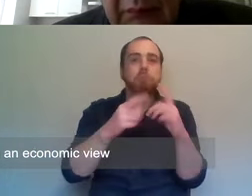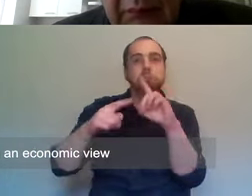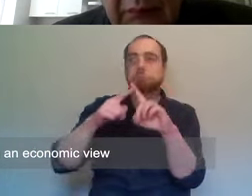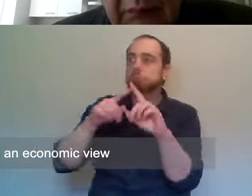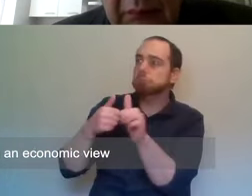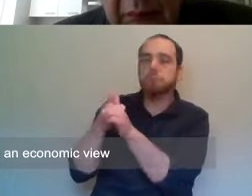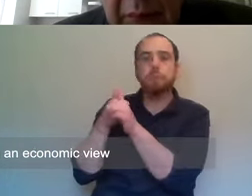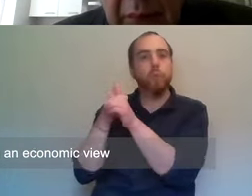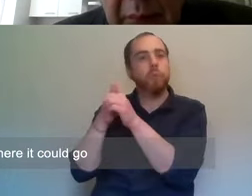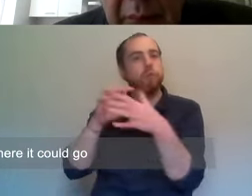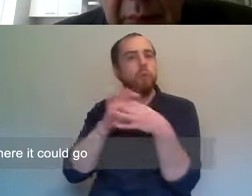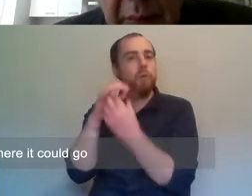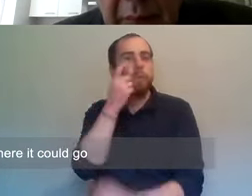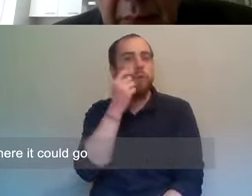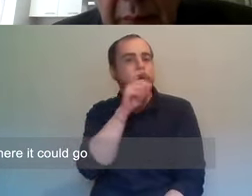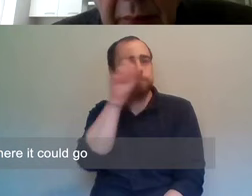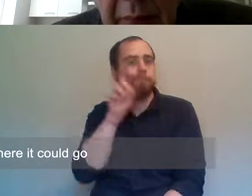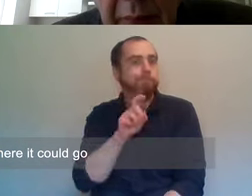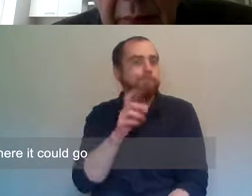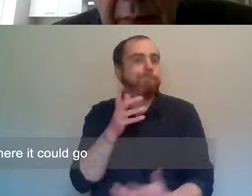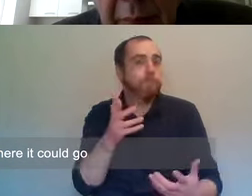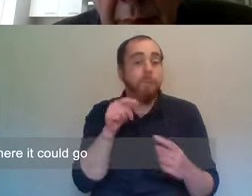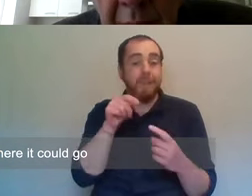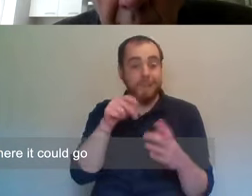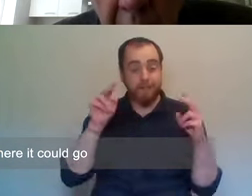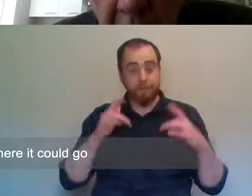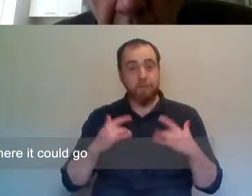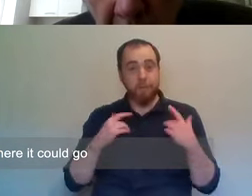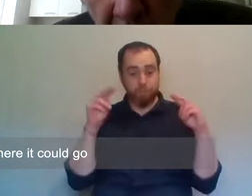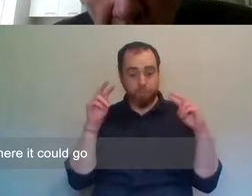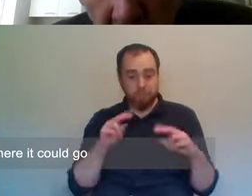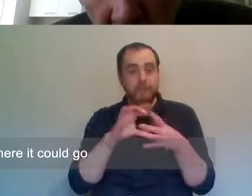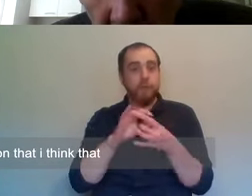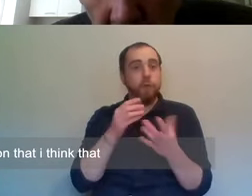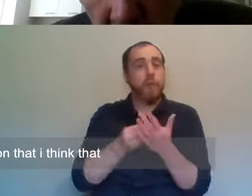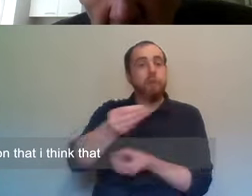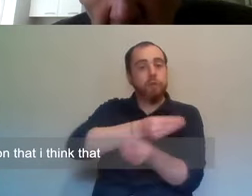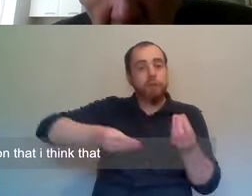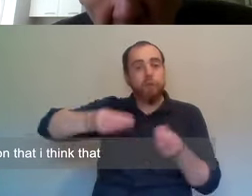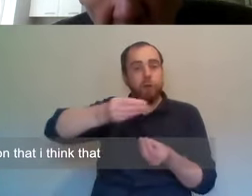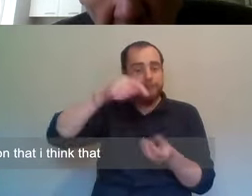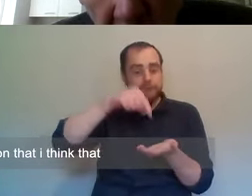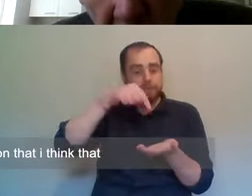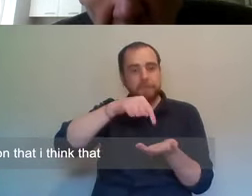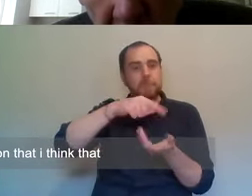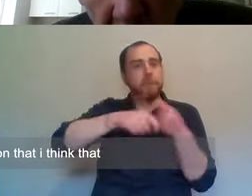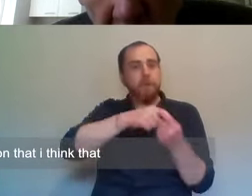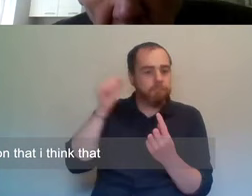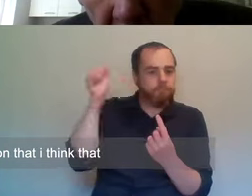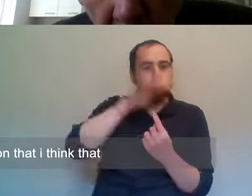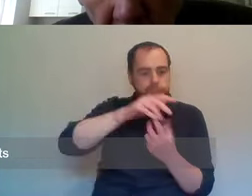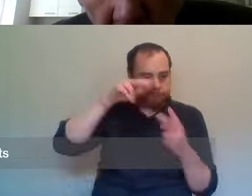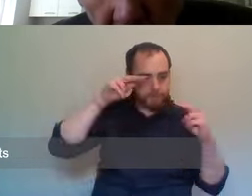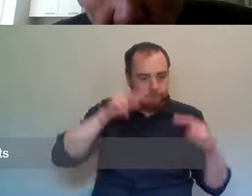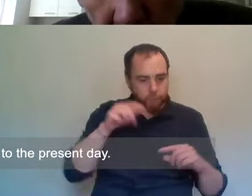view, um, of, uh, Unionism, where it could go. And, um, that's the tension that I think that